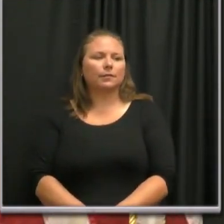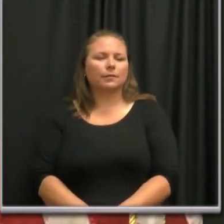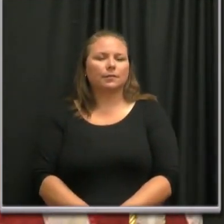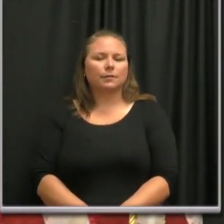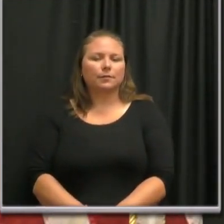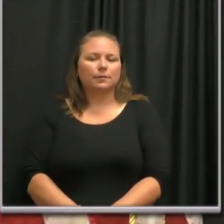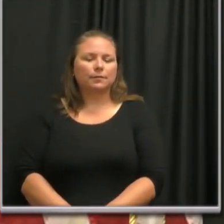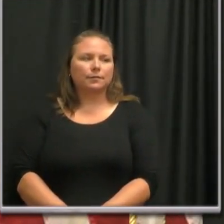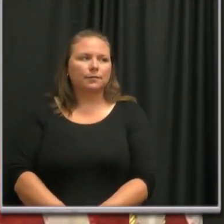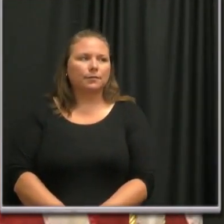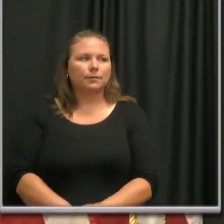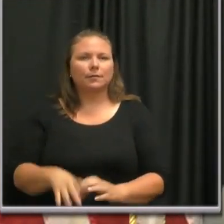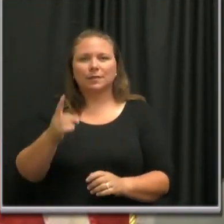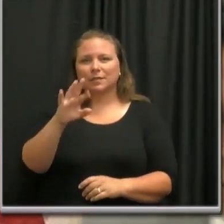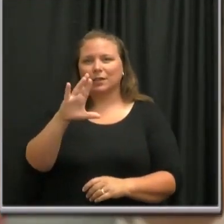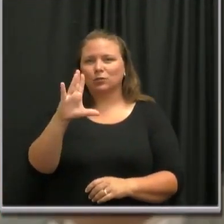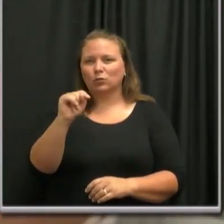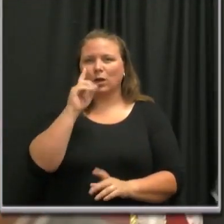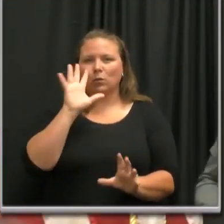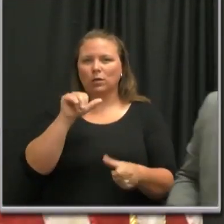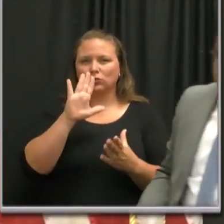And Dr. Wright will address those questions.